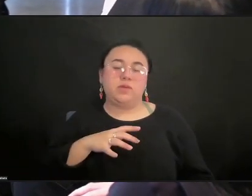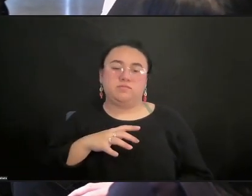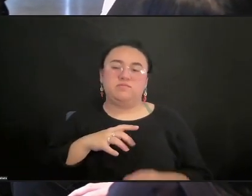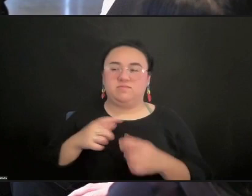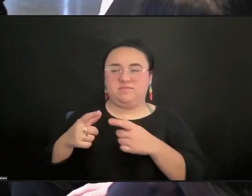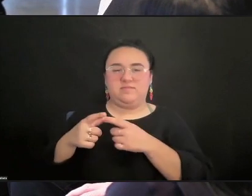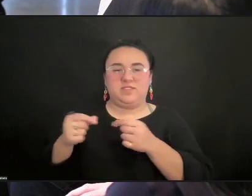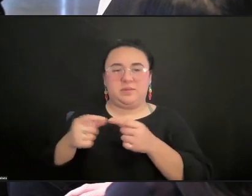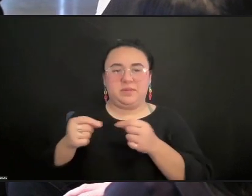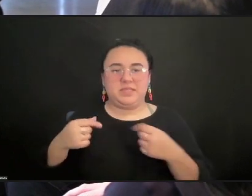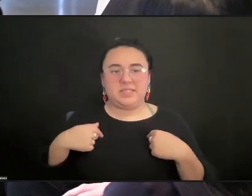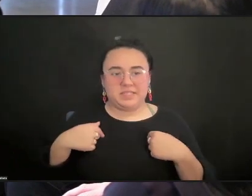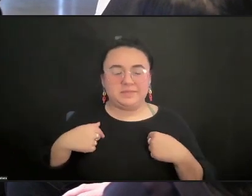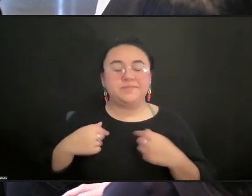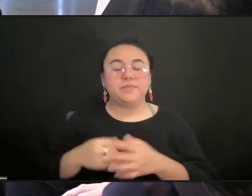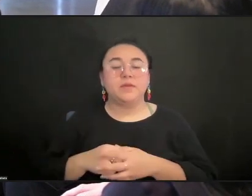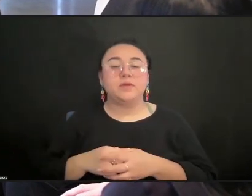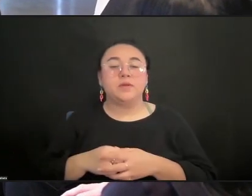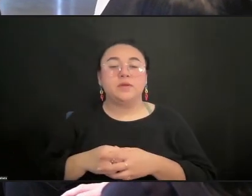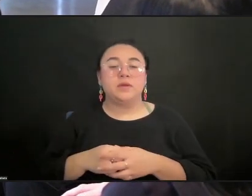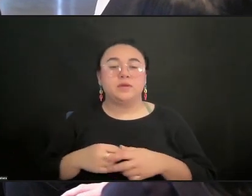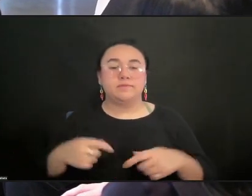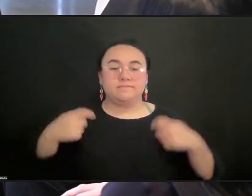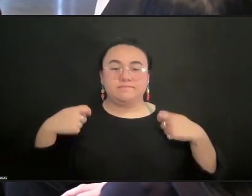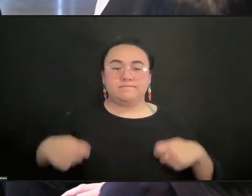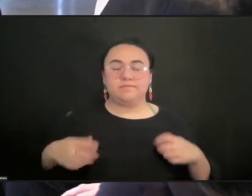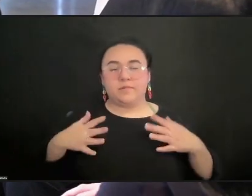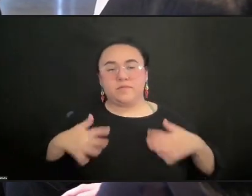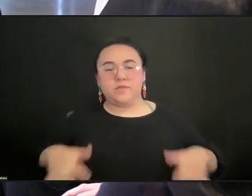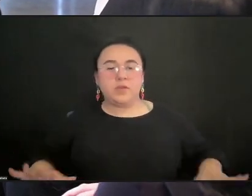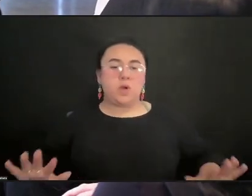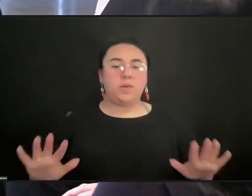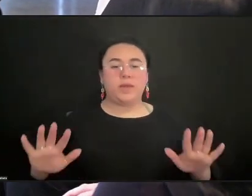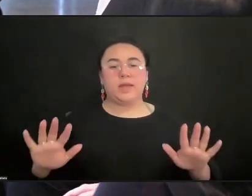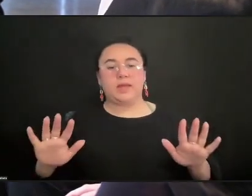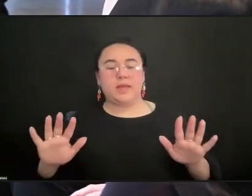a flowy, yet structured outfit today.